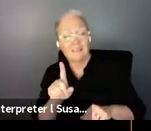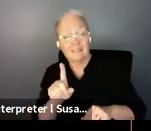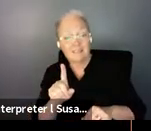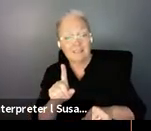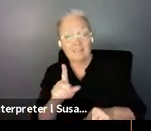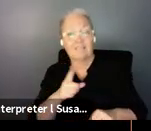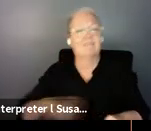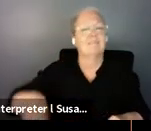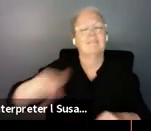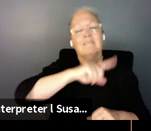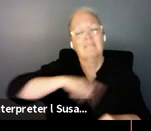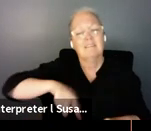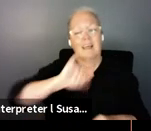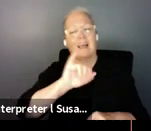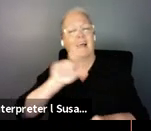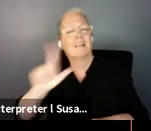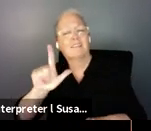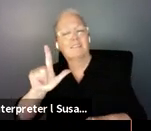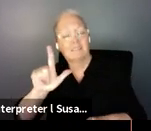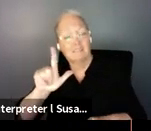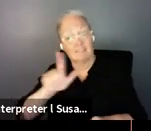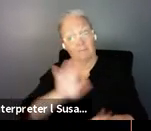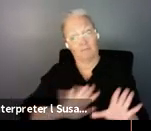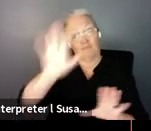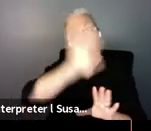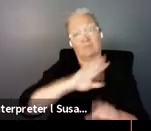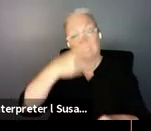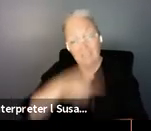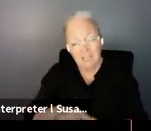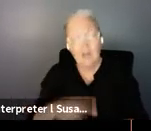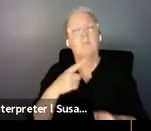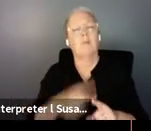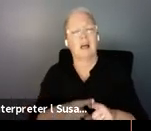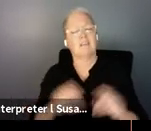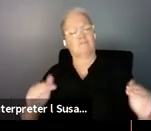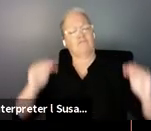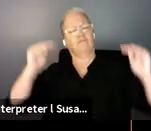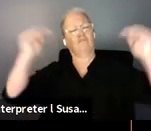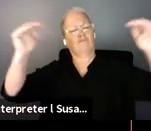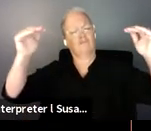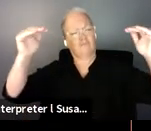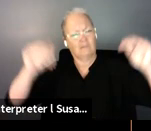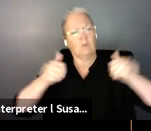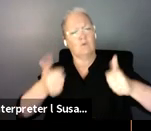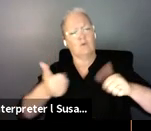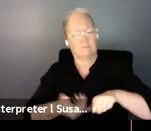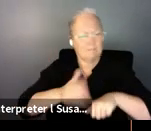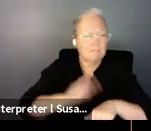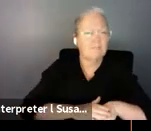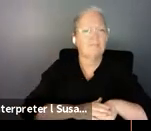and of and and also we want to have more professional pas uh for this purpose of this purpose um